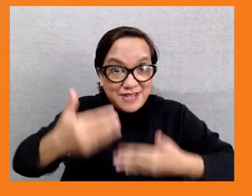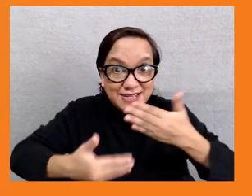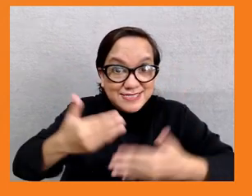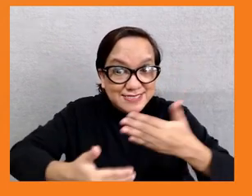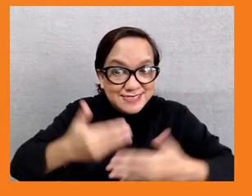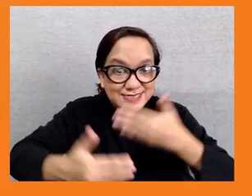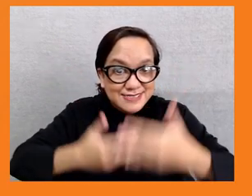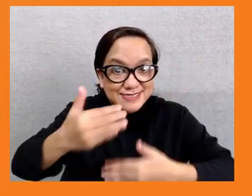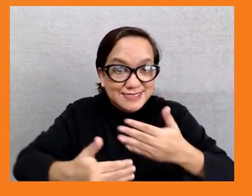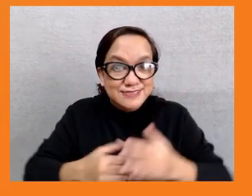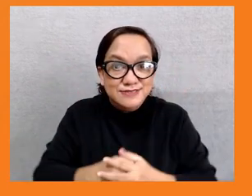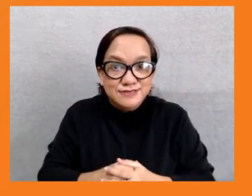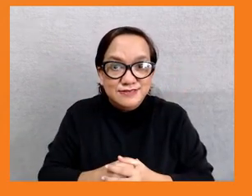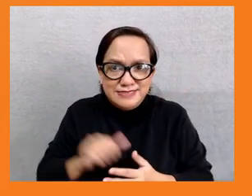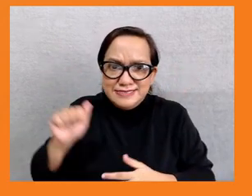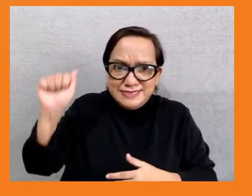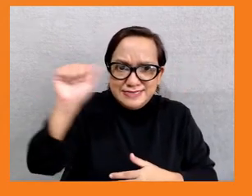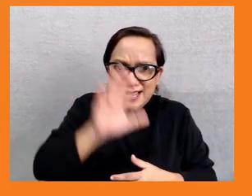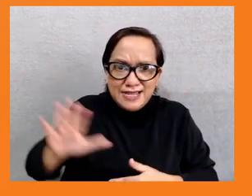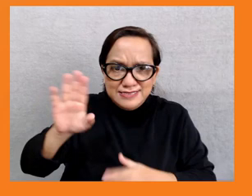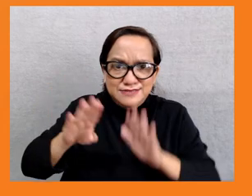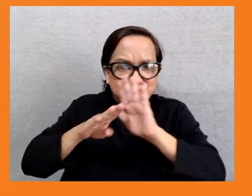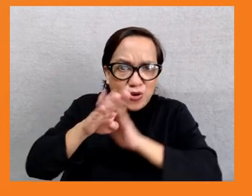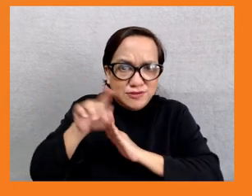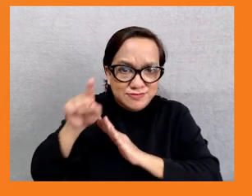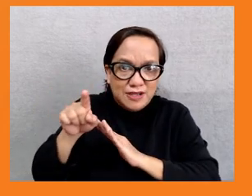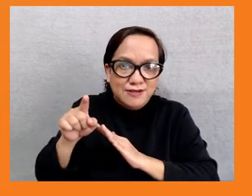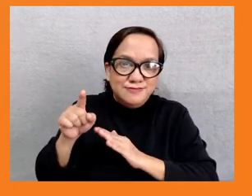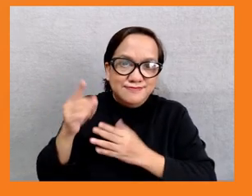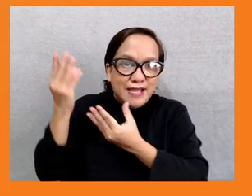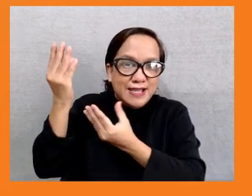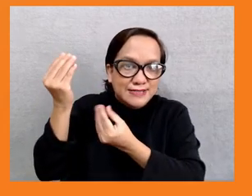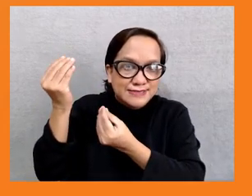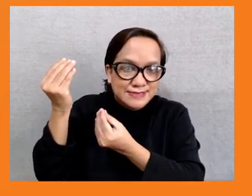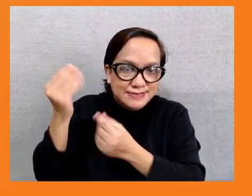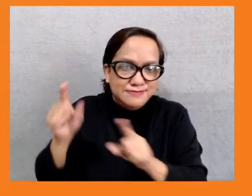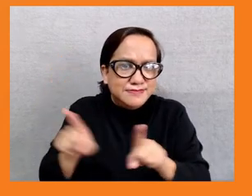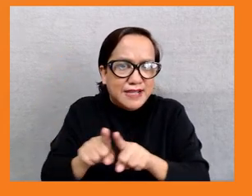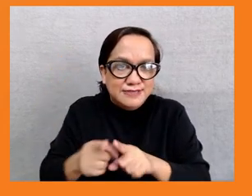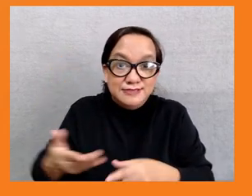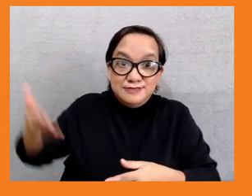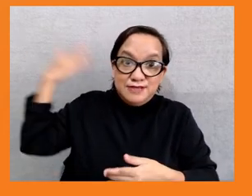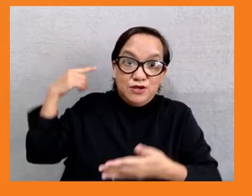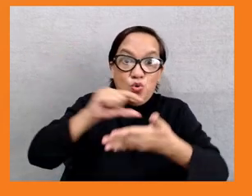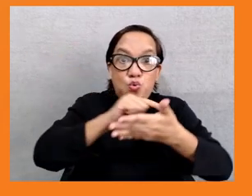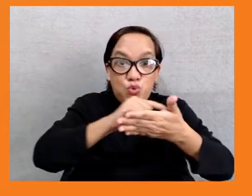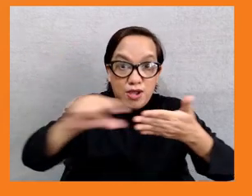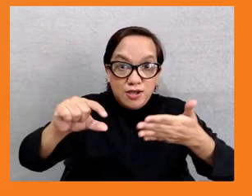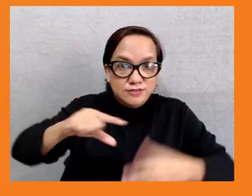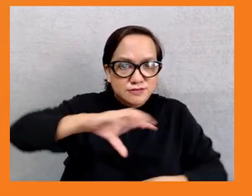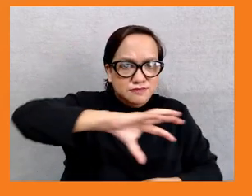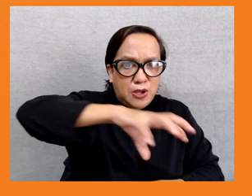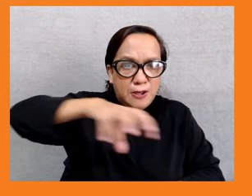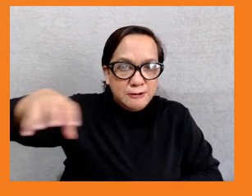update that we just released last week, we have a description of how countries can provide better environments for